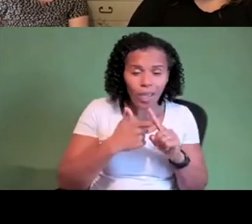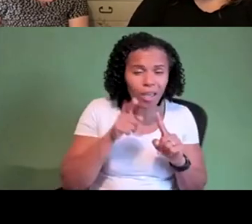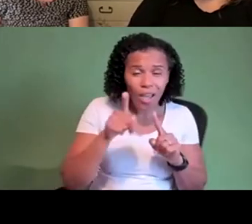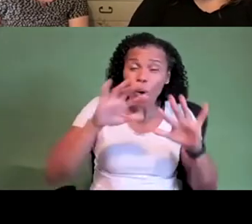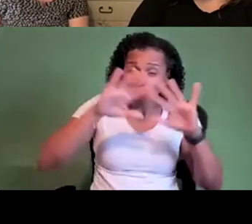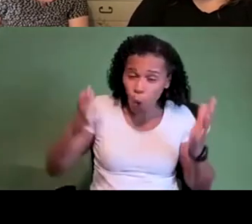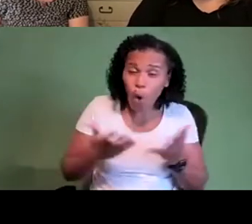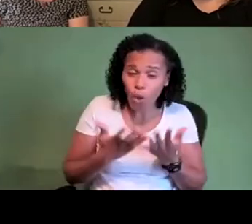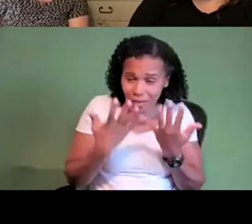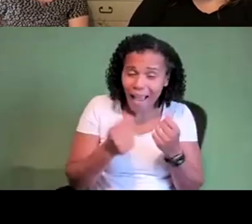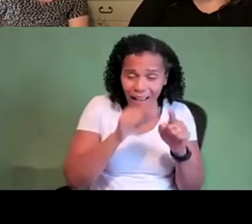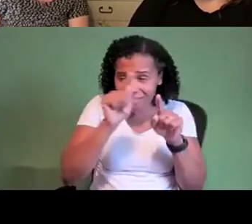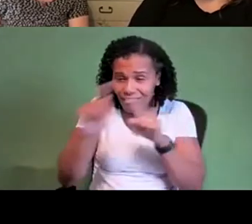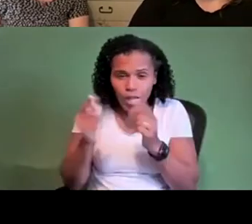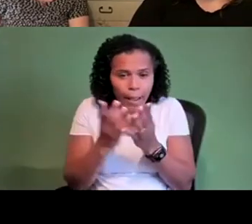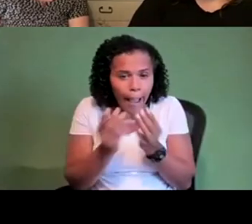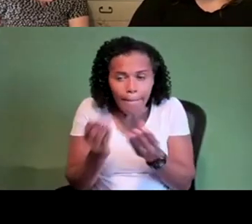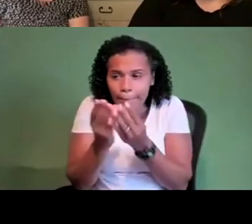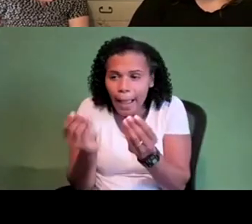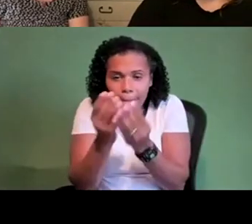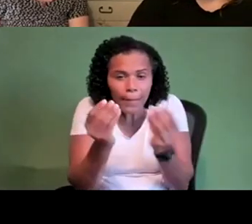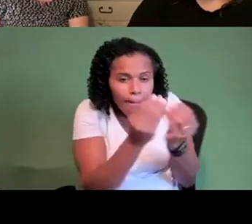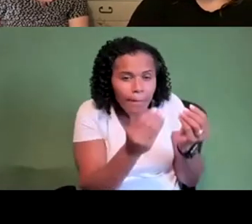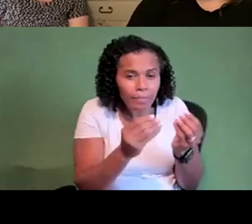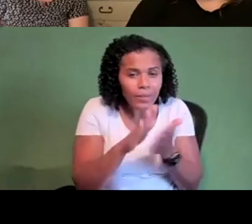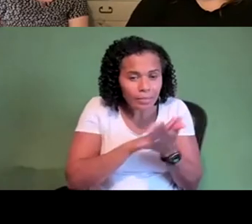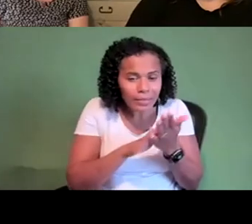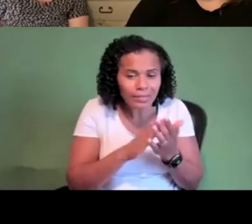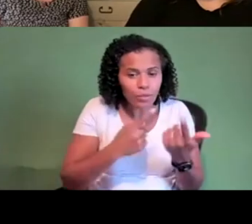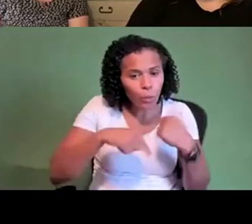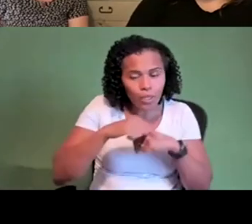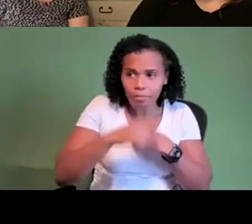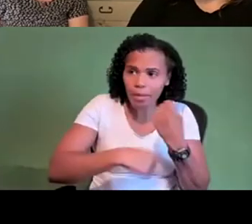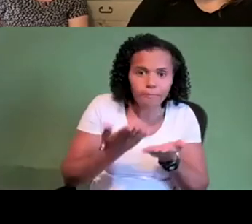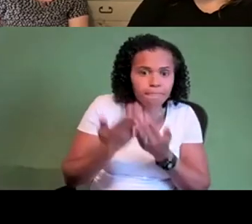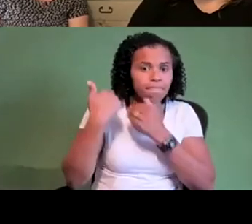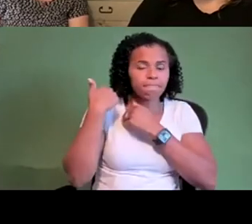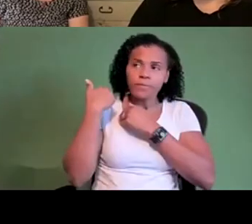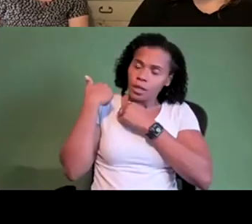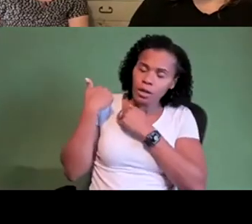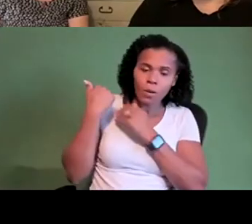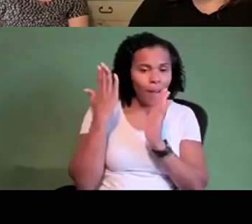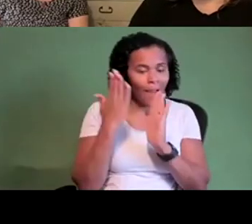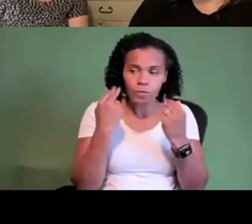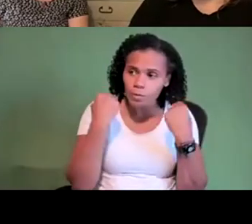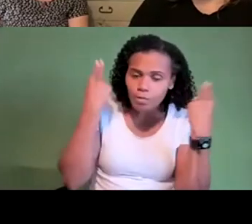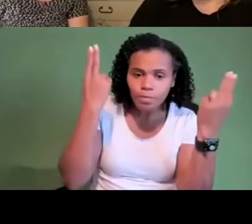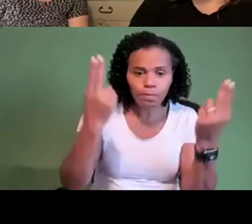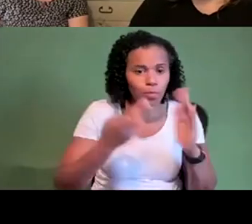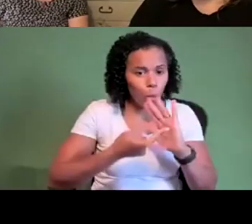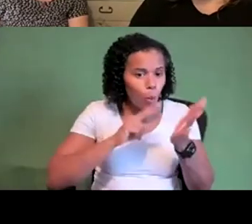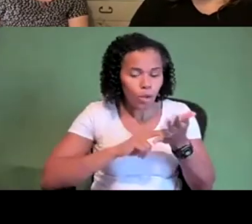neurodivergent individuals having to organize at grassroots level um so my top piece of advice